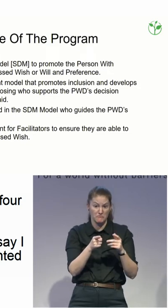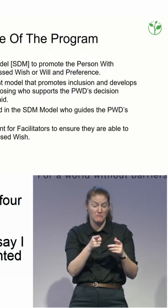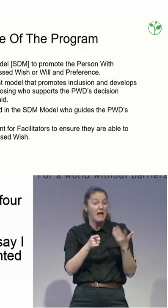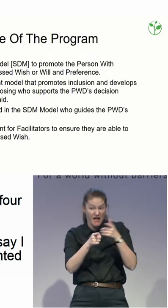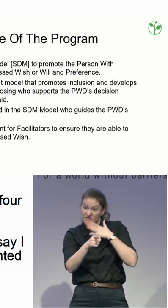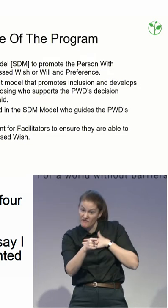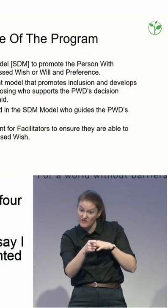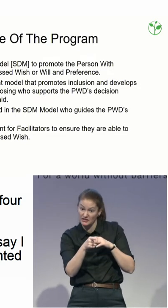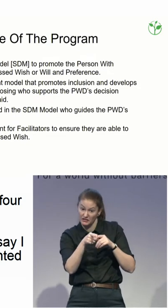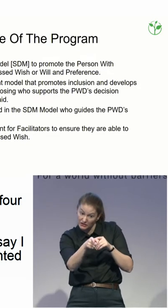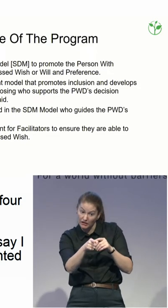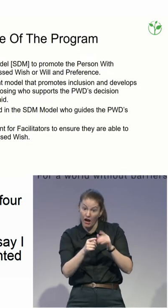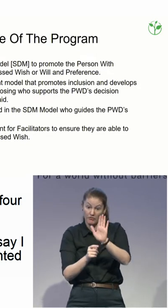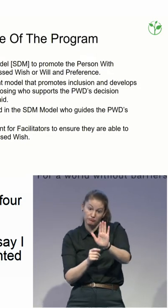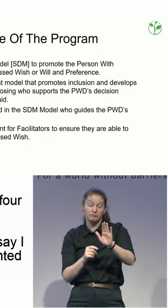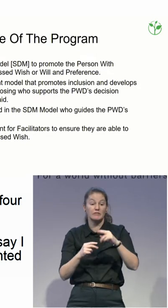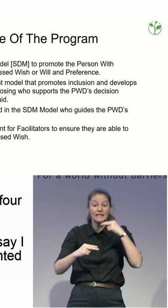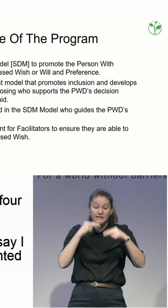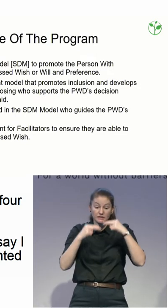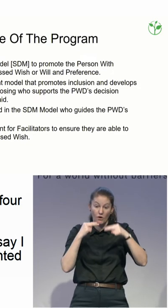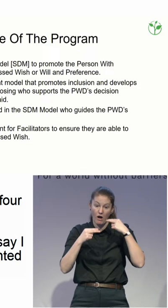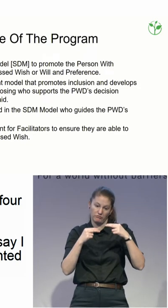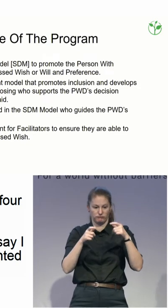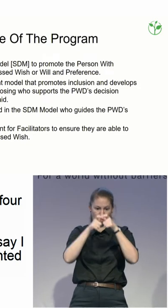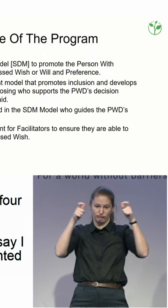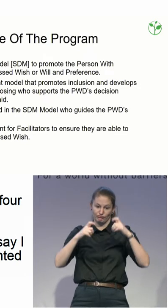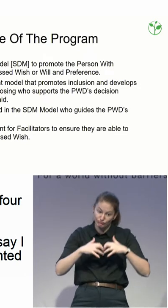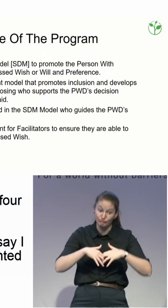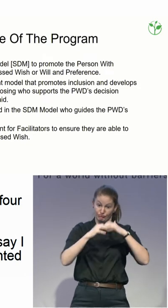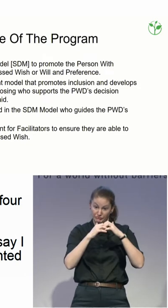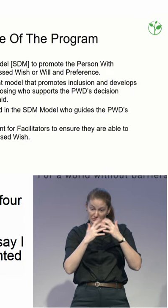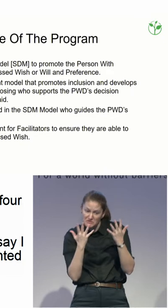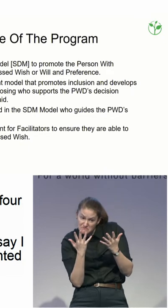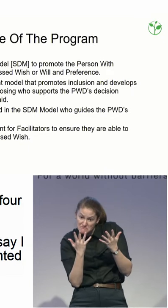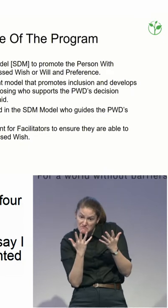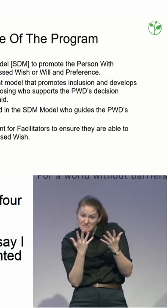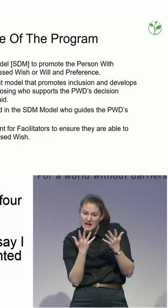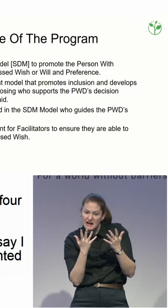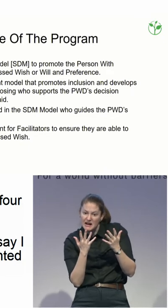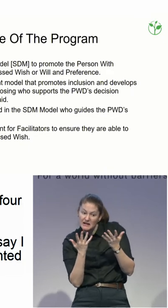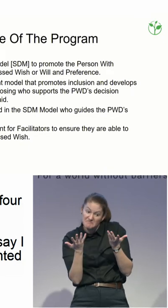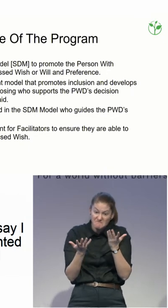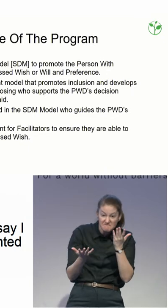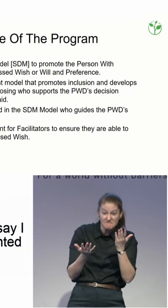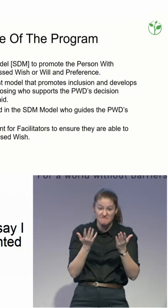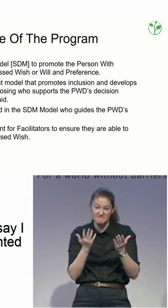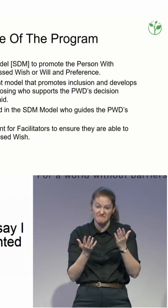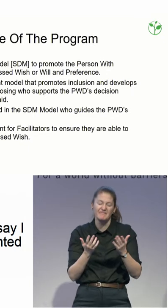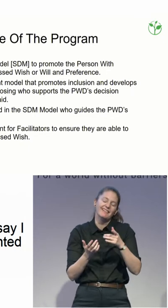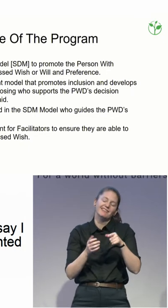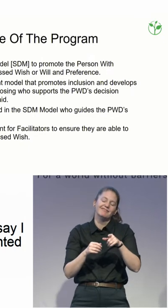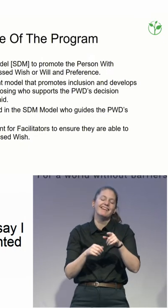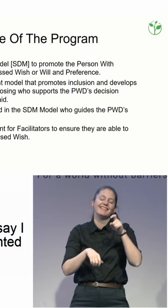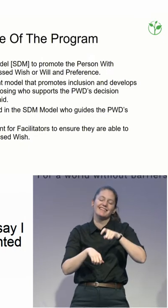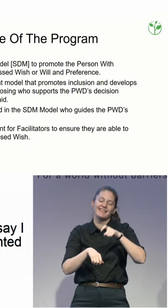people that we work with, and I mean that's a very quick jump from that to that, but obviously there's a time lapse between that.